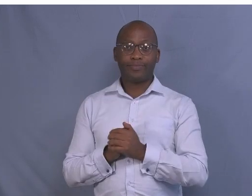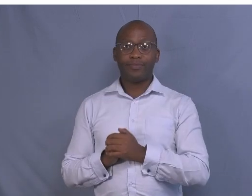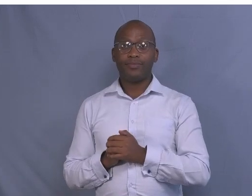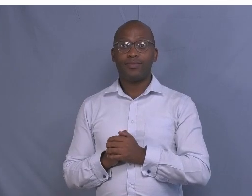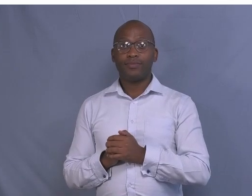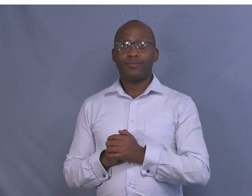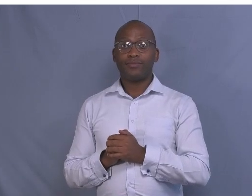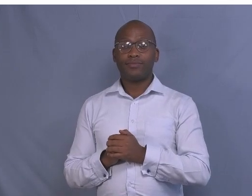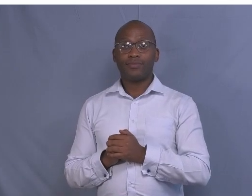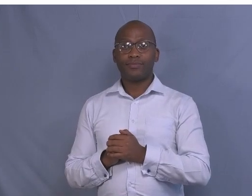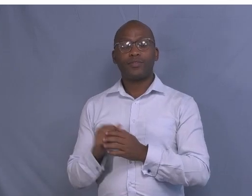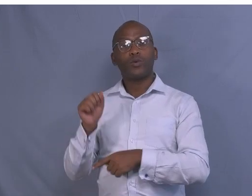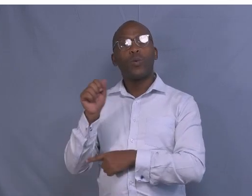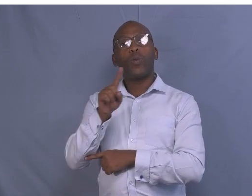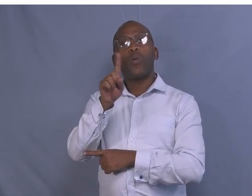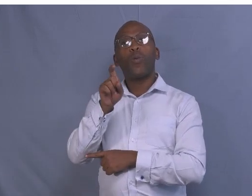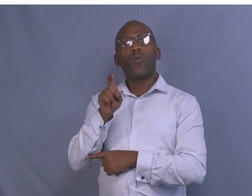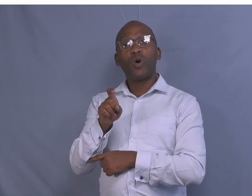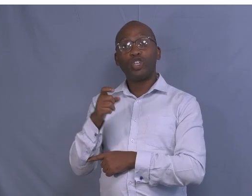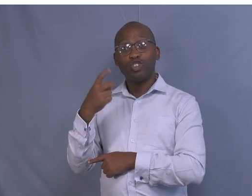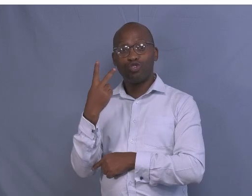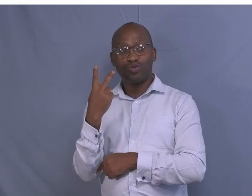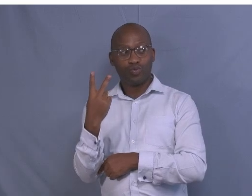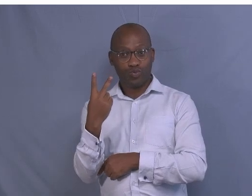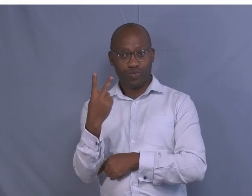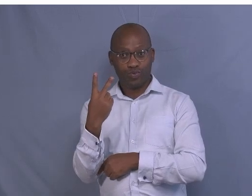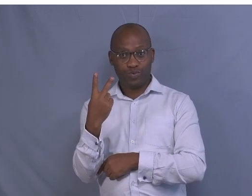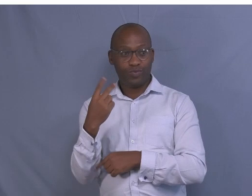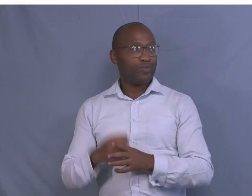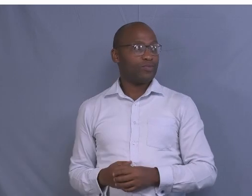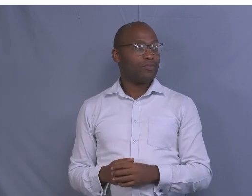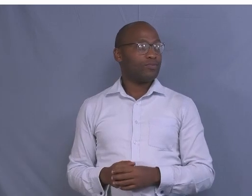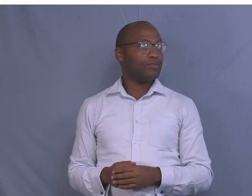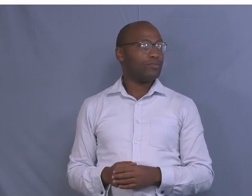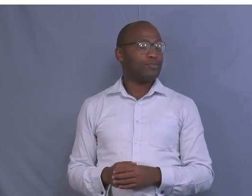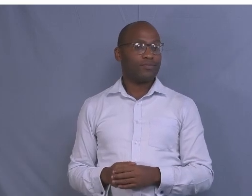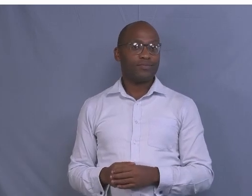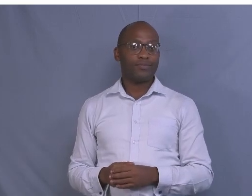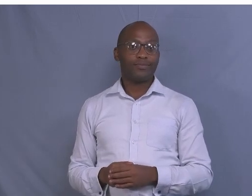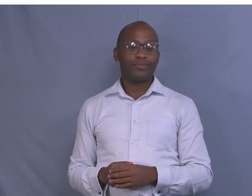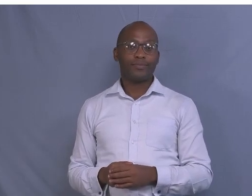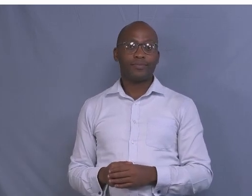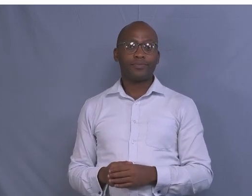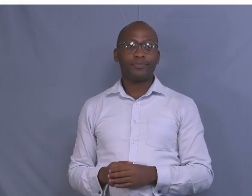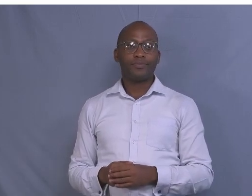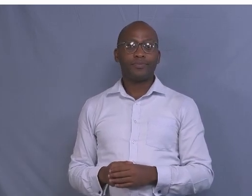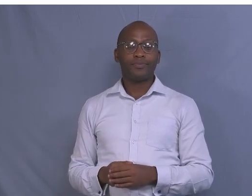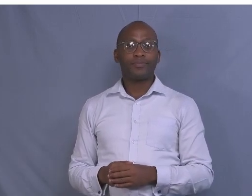the question, to question two. On our question two, it says the